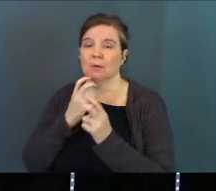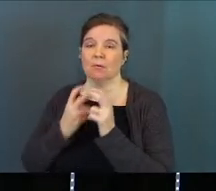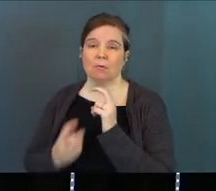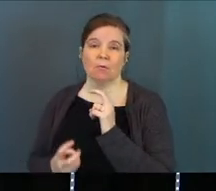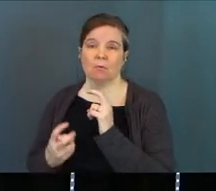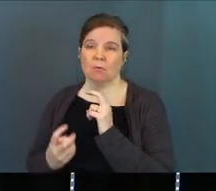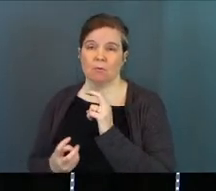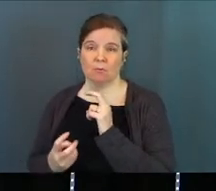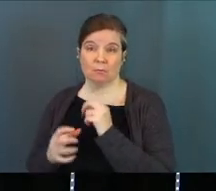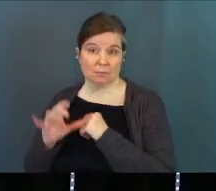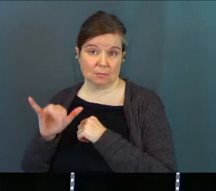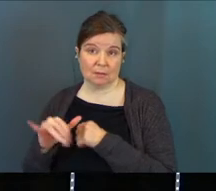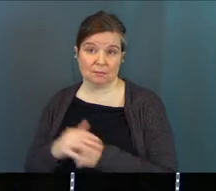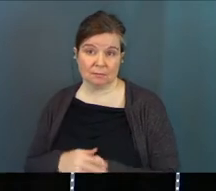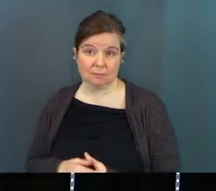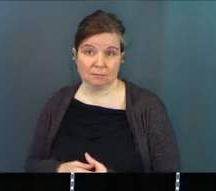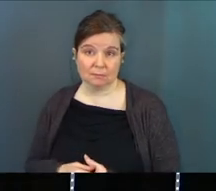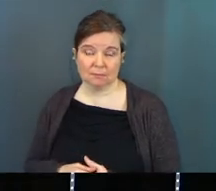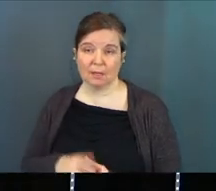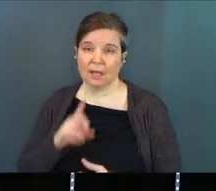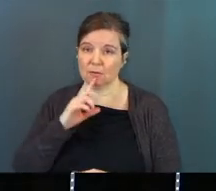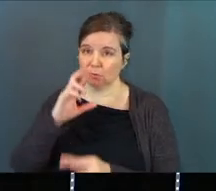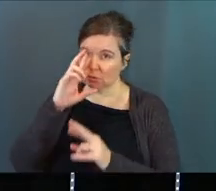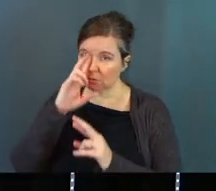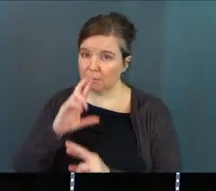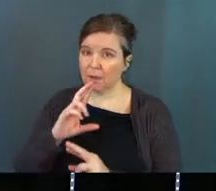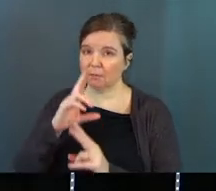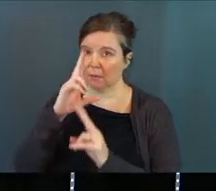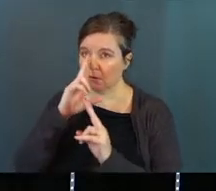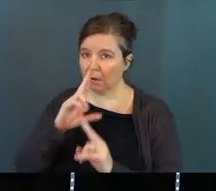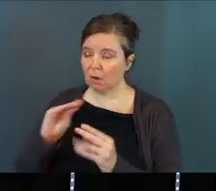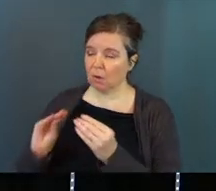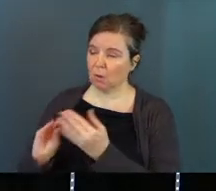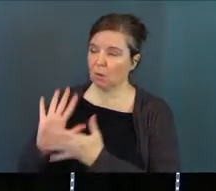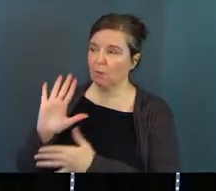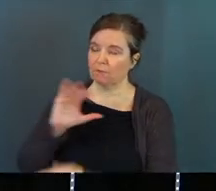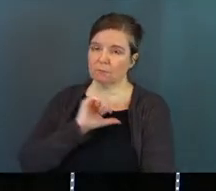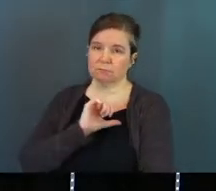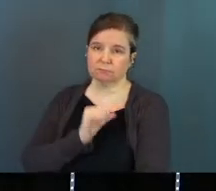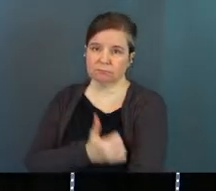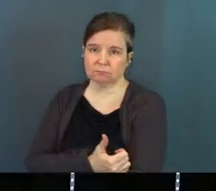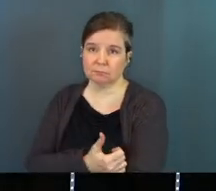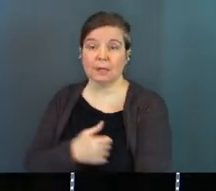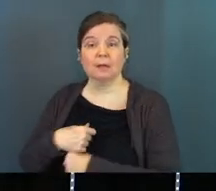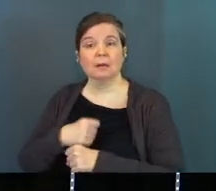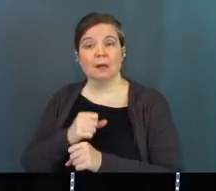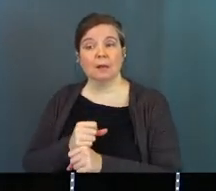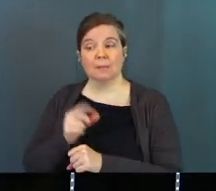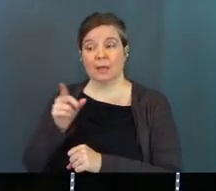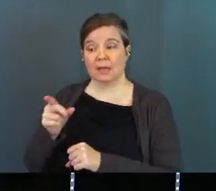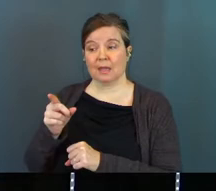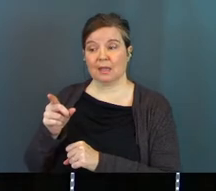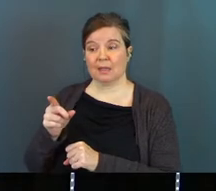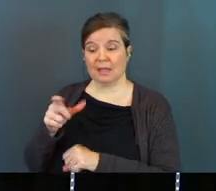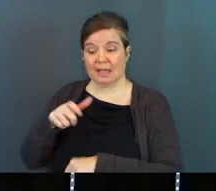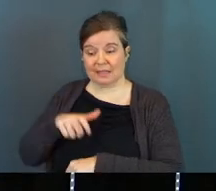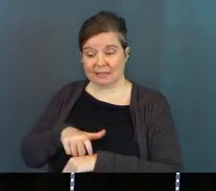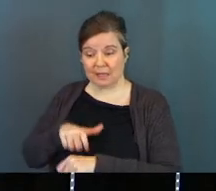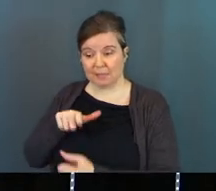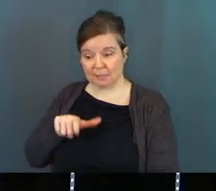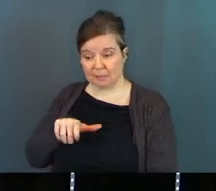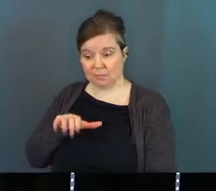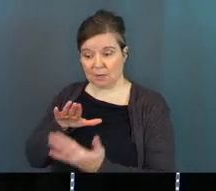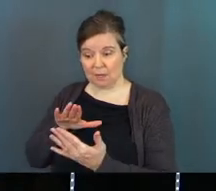and to respect and honor and glorify his authority and to make him and the time in his